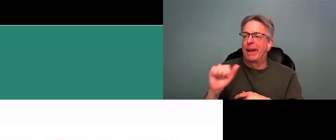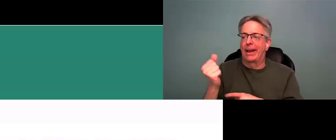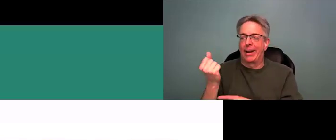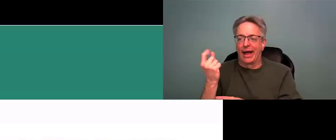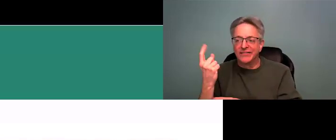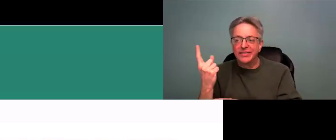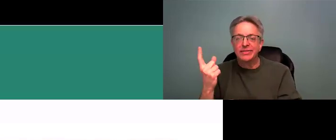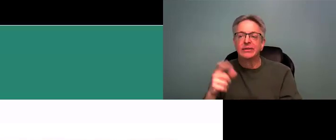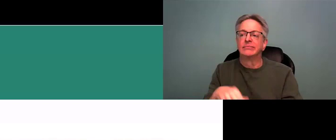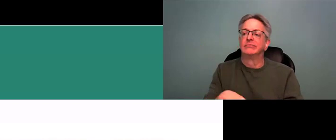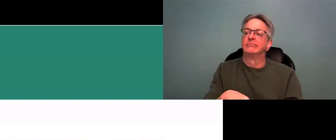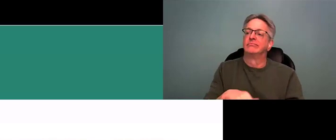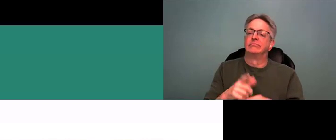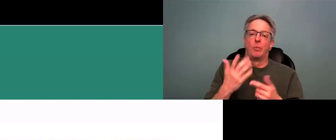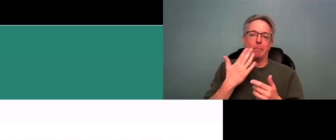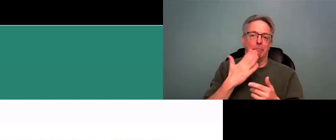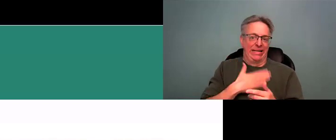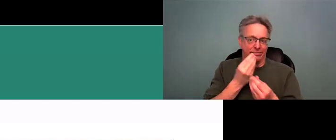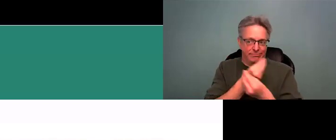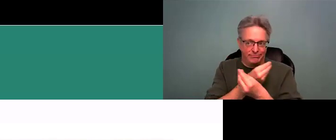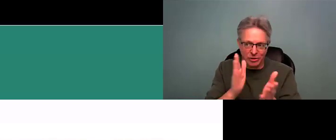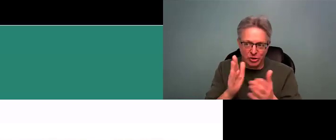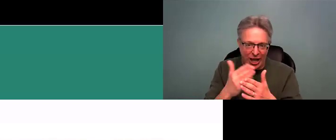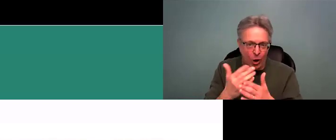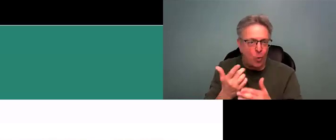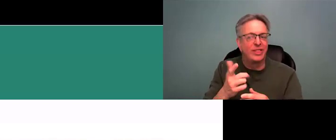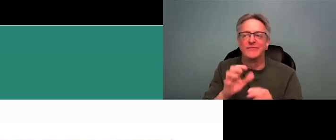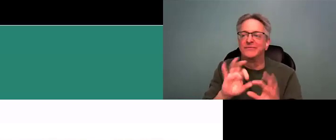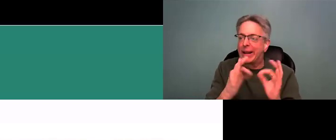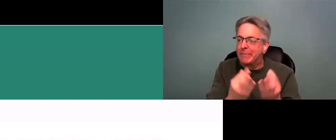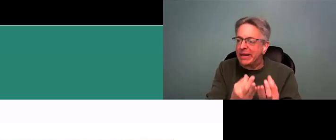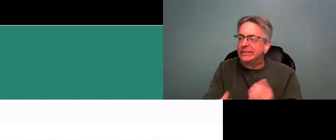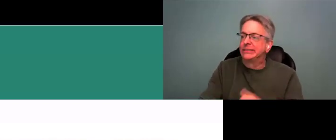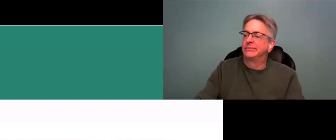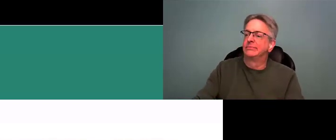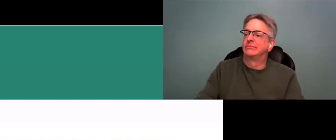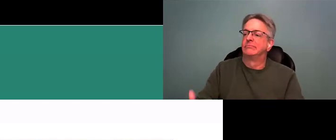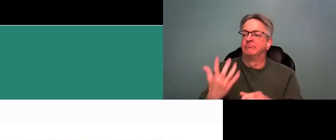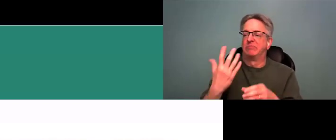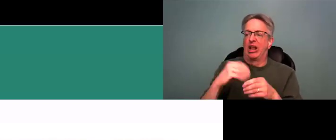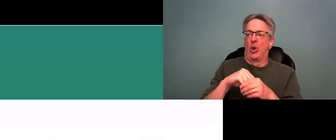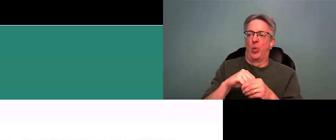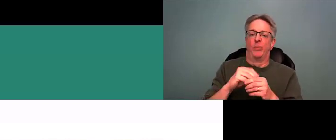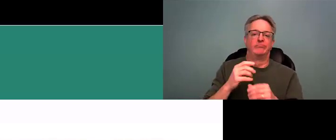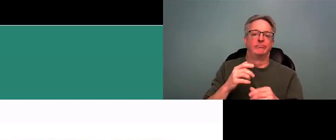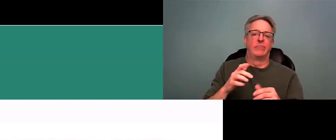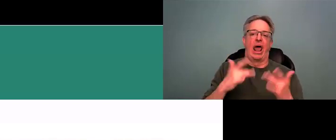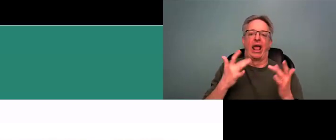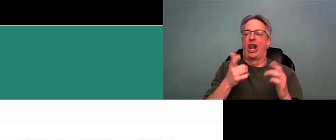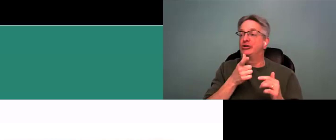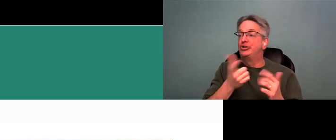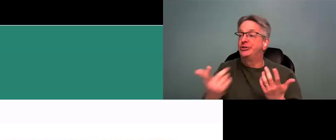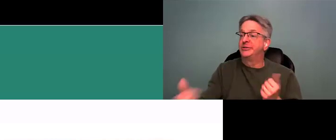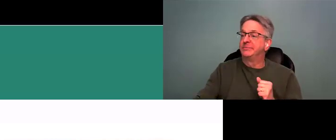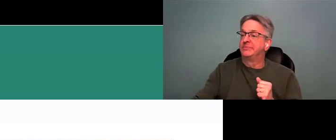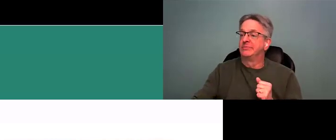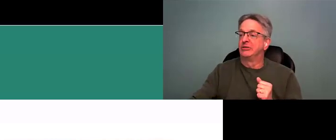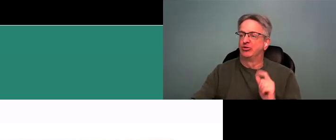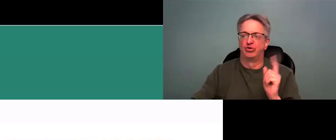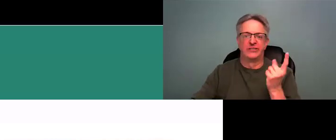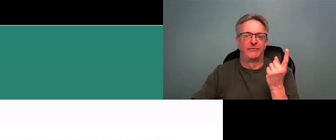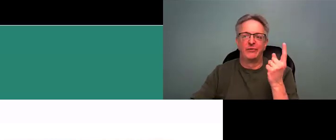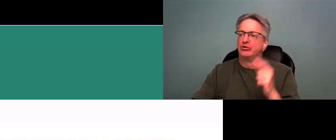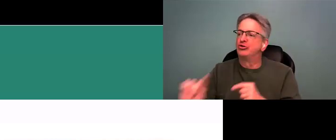That's April 13th and May 11th. Please spread the word, share this with families, and it